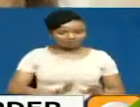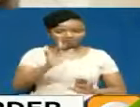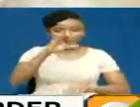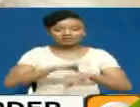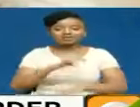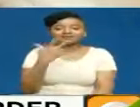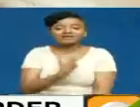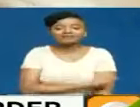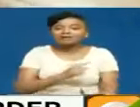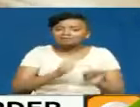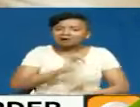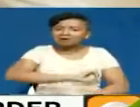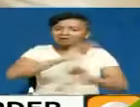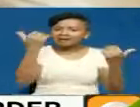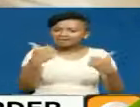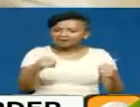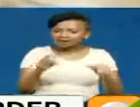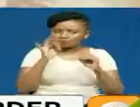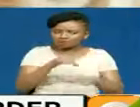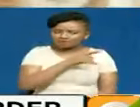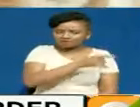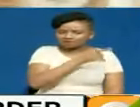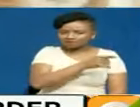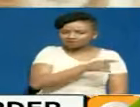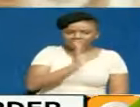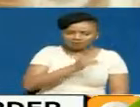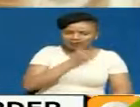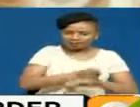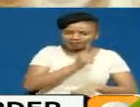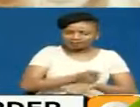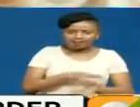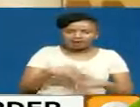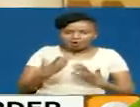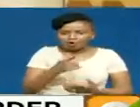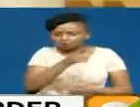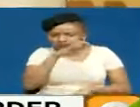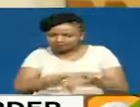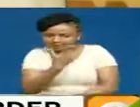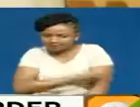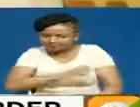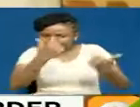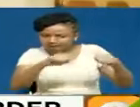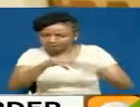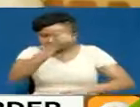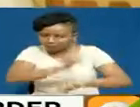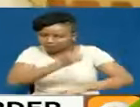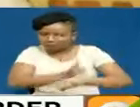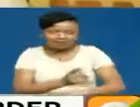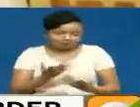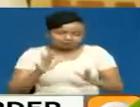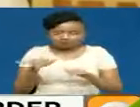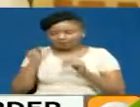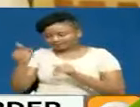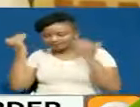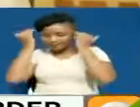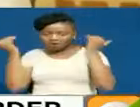It is still unclear whether or not disciplinary action will be meted on those who have not yet taken the jab. As the matter is expected to be decided in